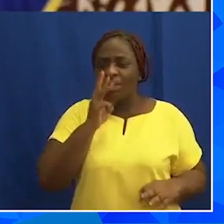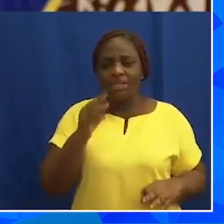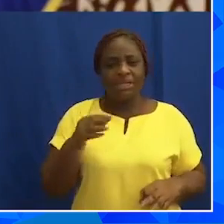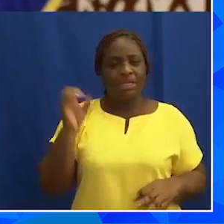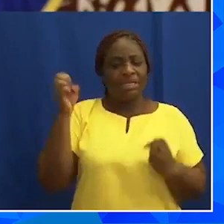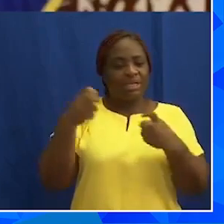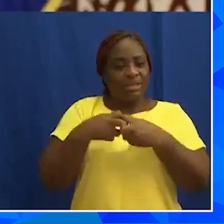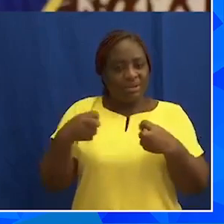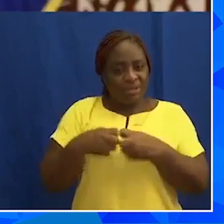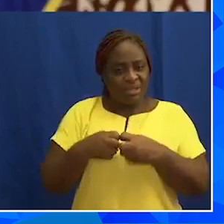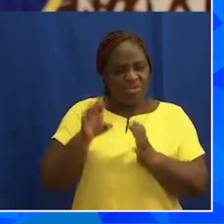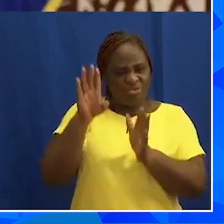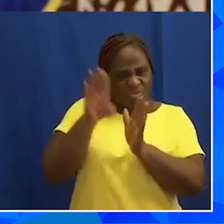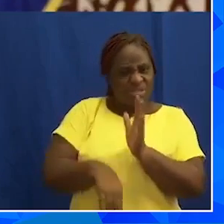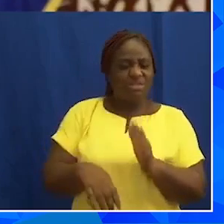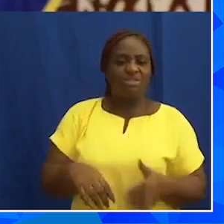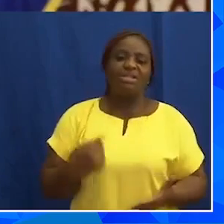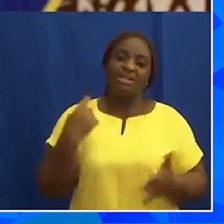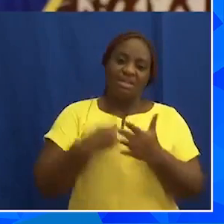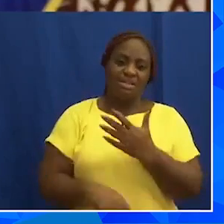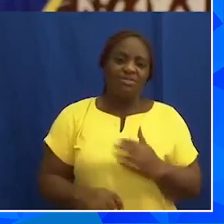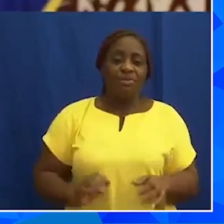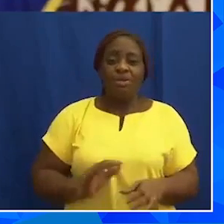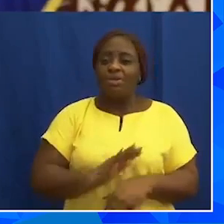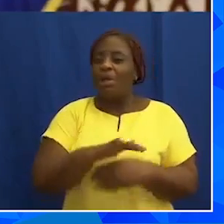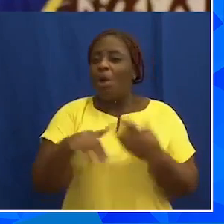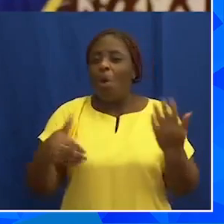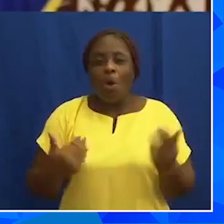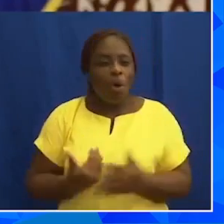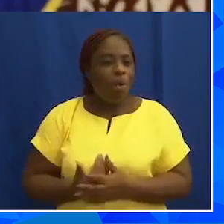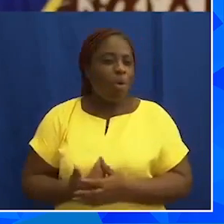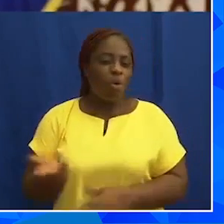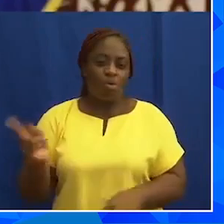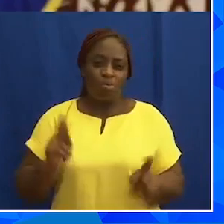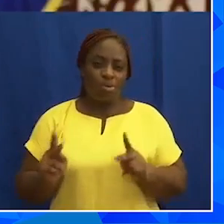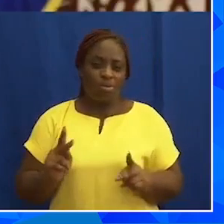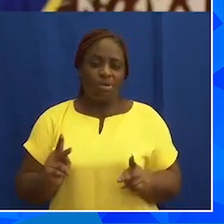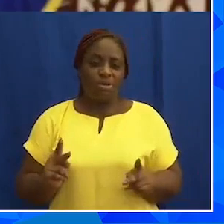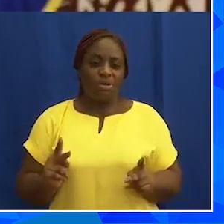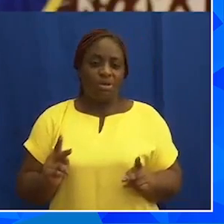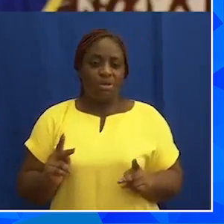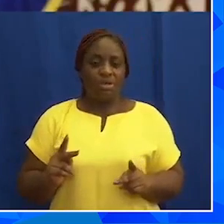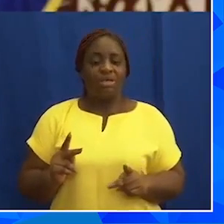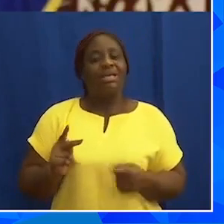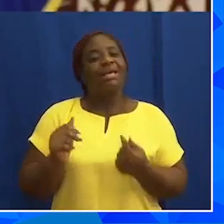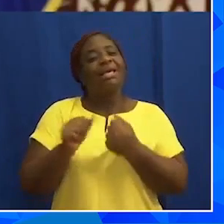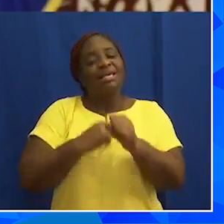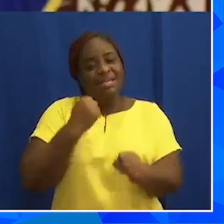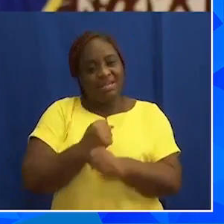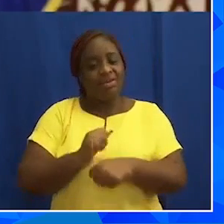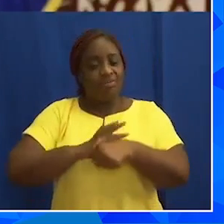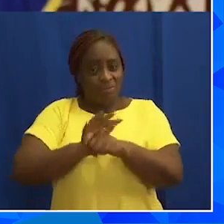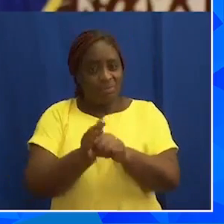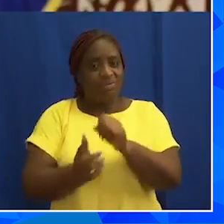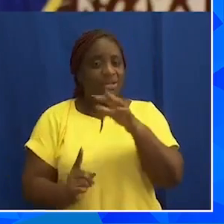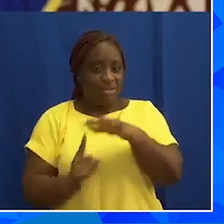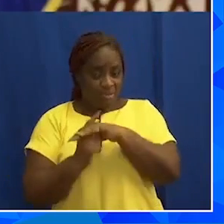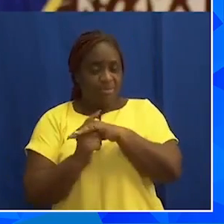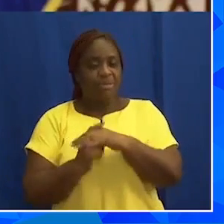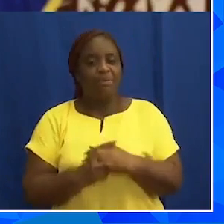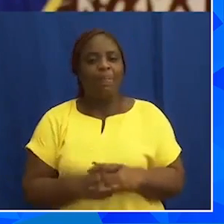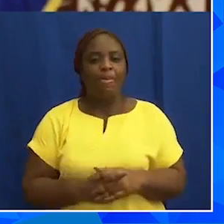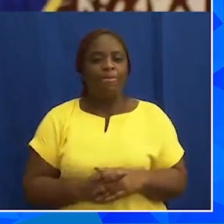50%. We exempted Kayaye from market tolls. We expanded the LEAP